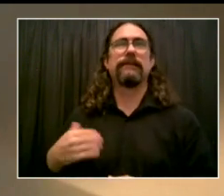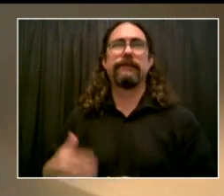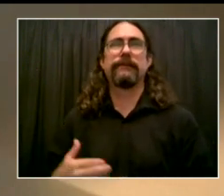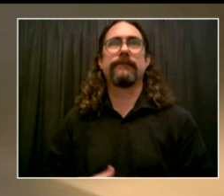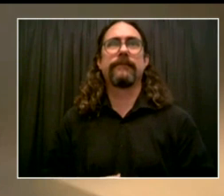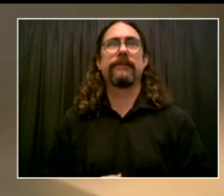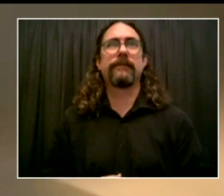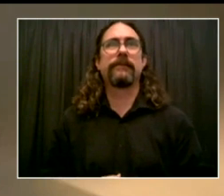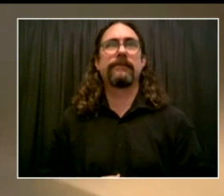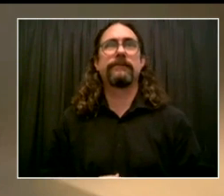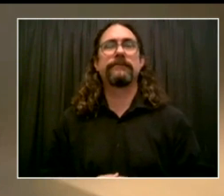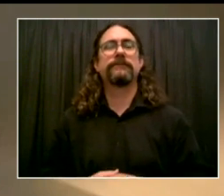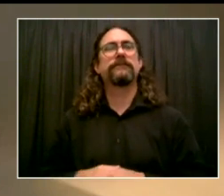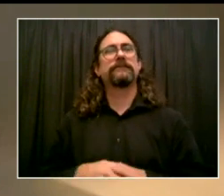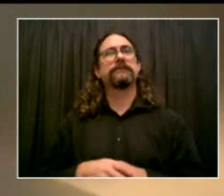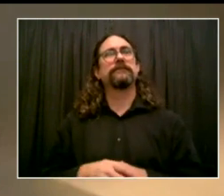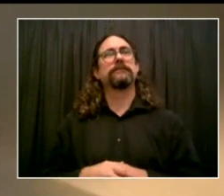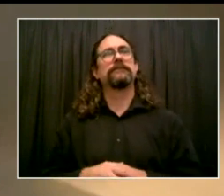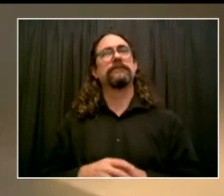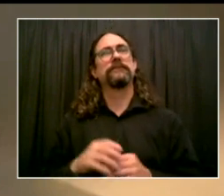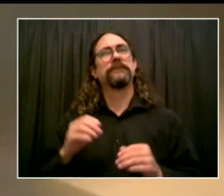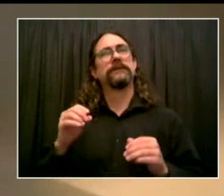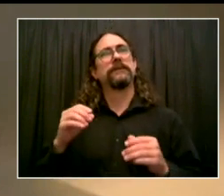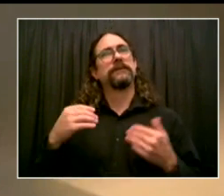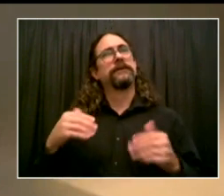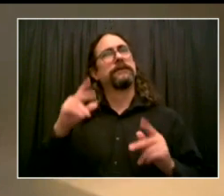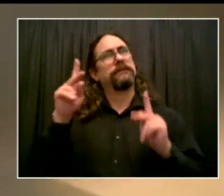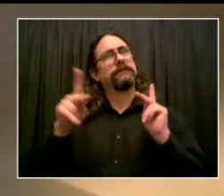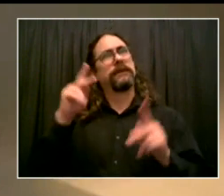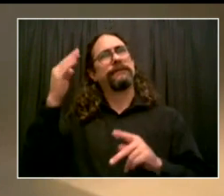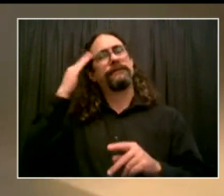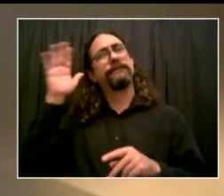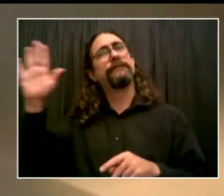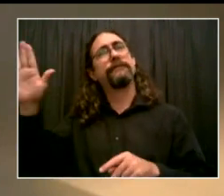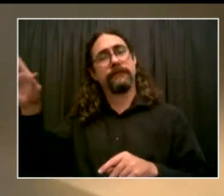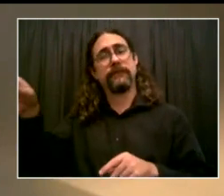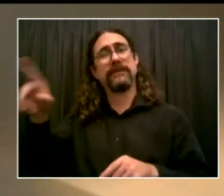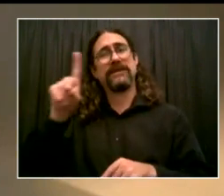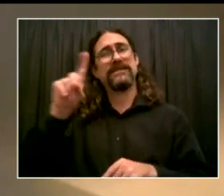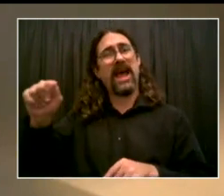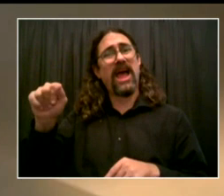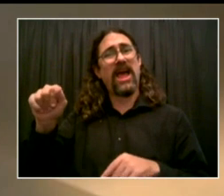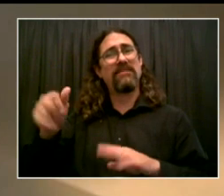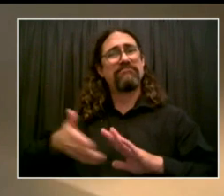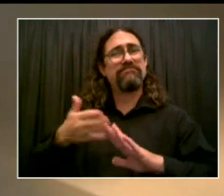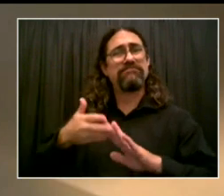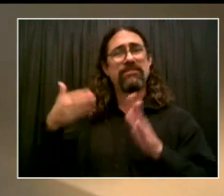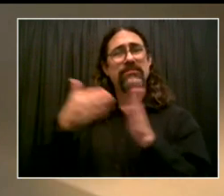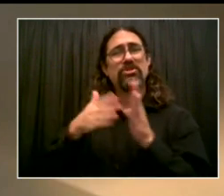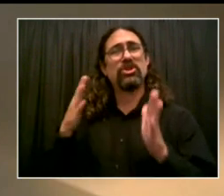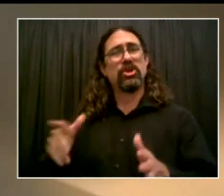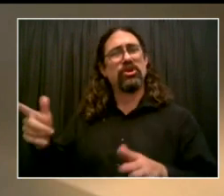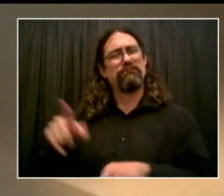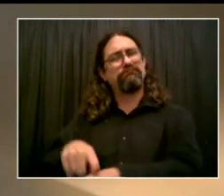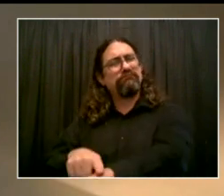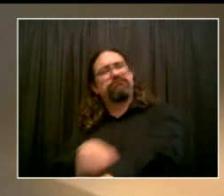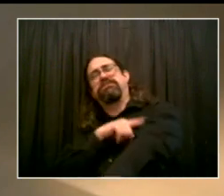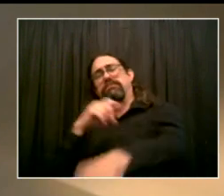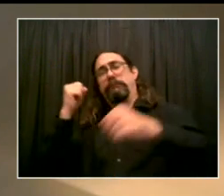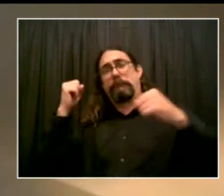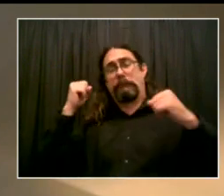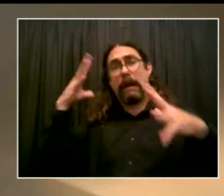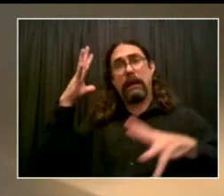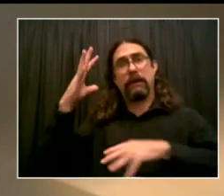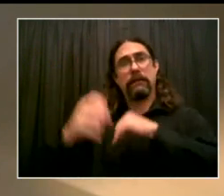history, but many Staten Islanders just knew him as Bill Murphy, not only a brilliant legal mind, but the